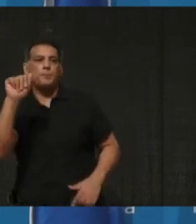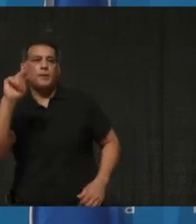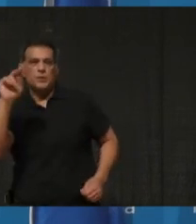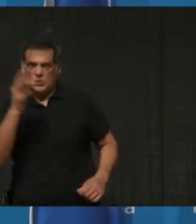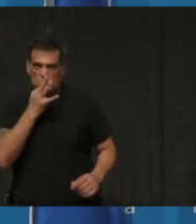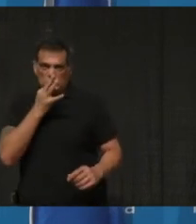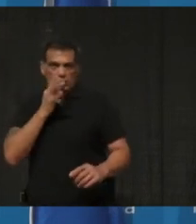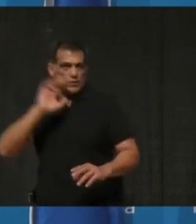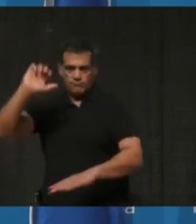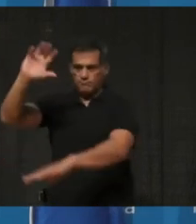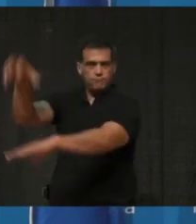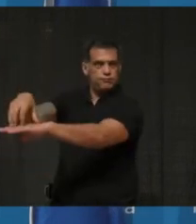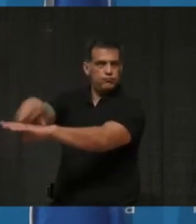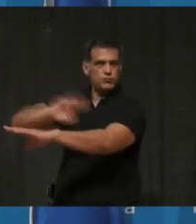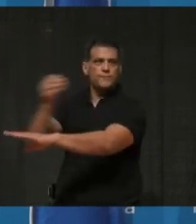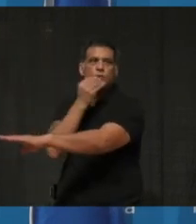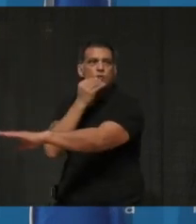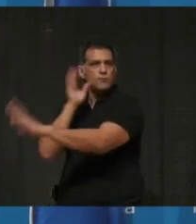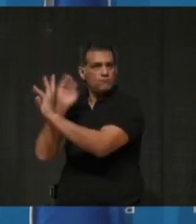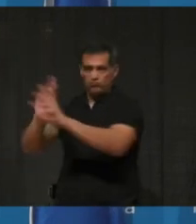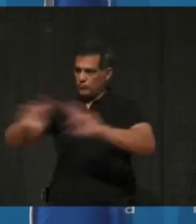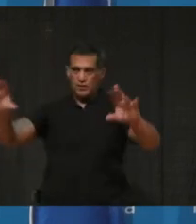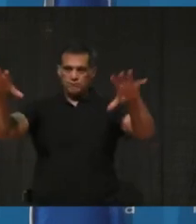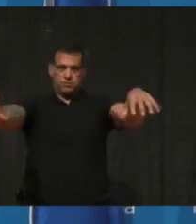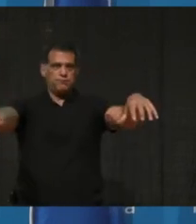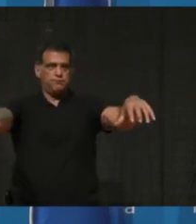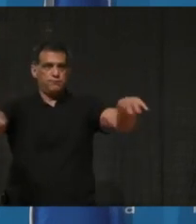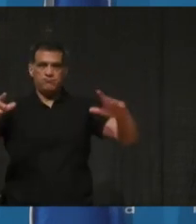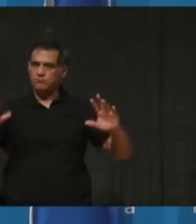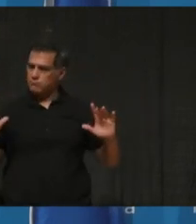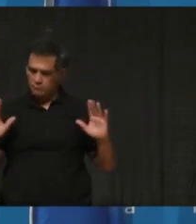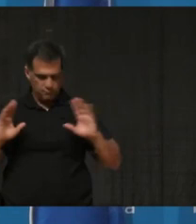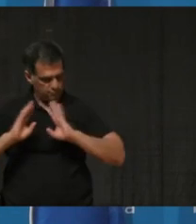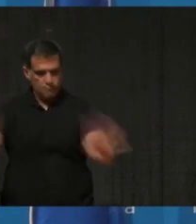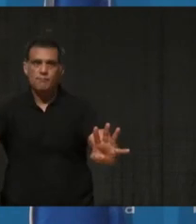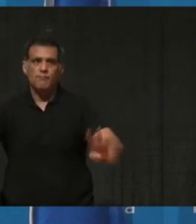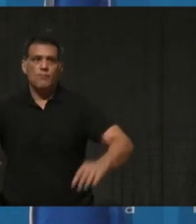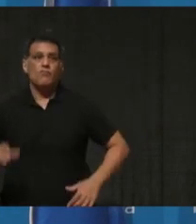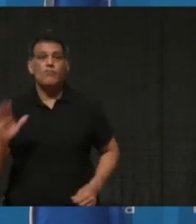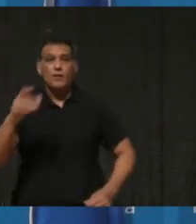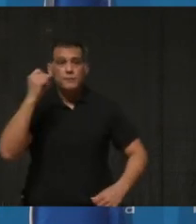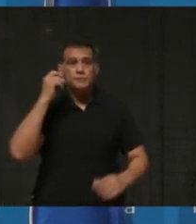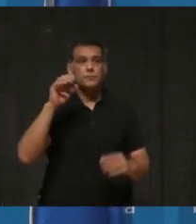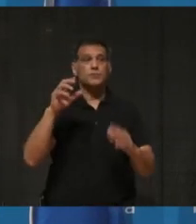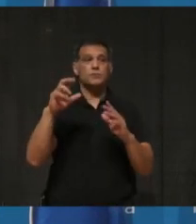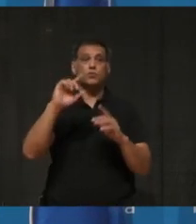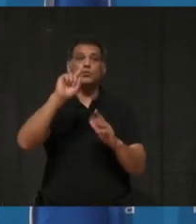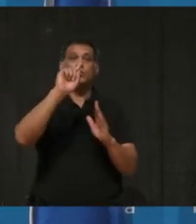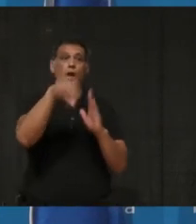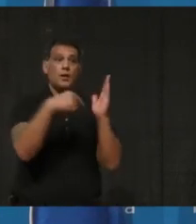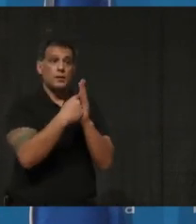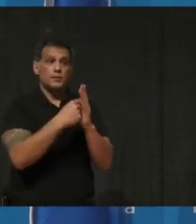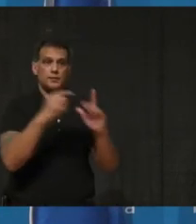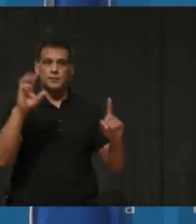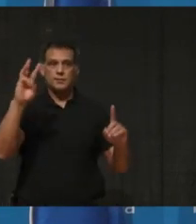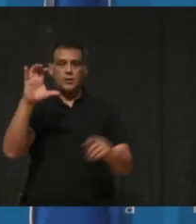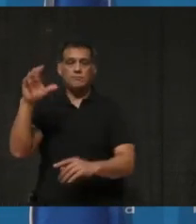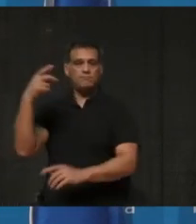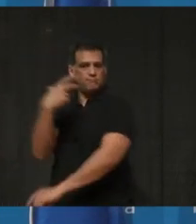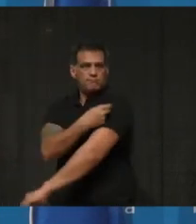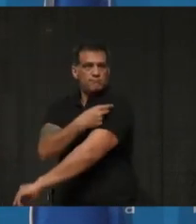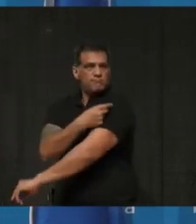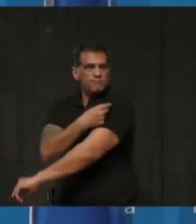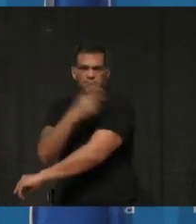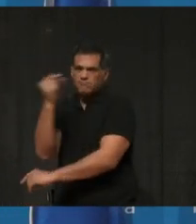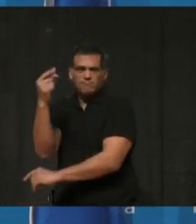field house fully operational. The field house will be able to administer 600 doses of the vaccine every hour